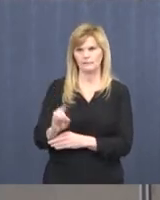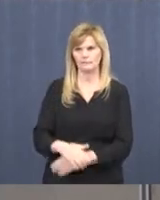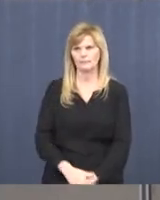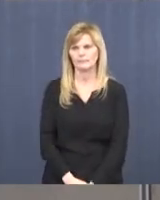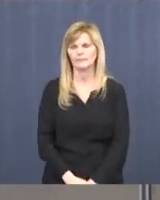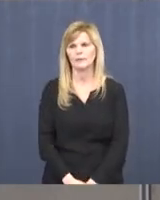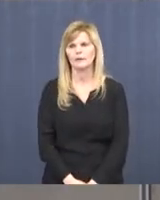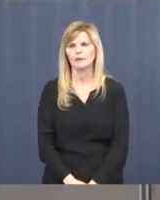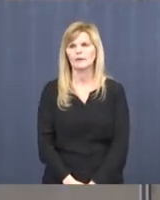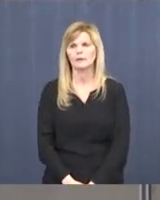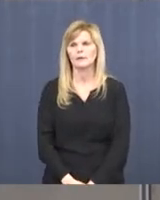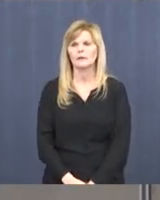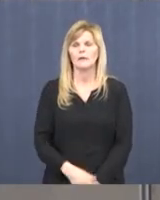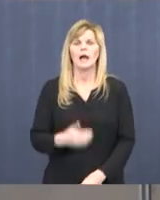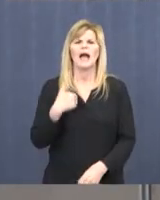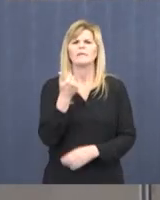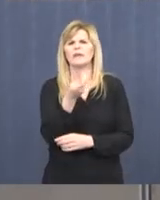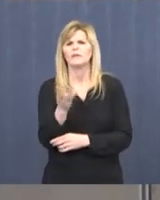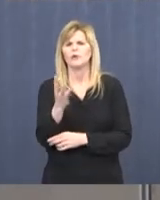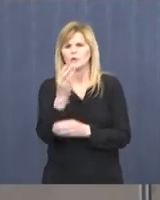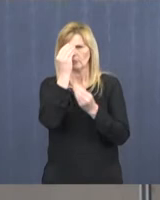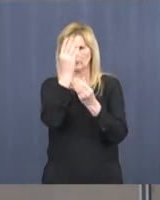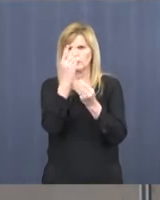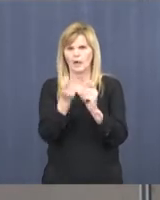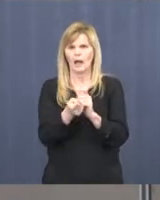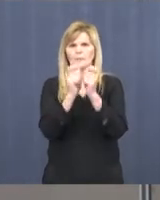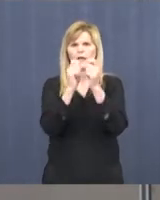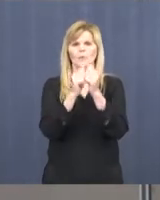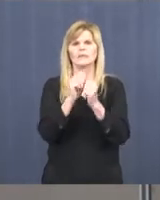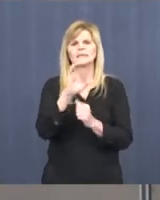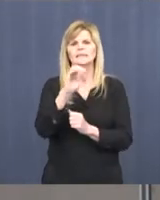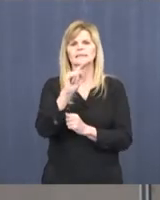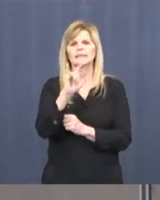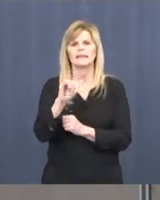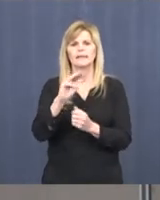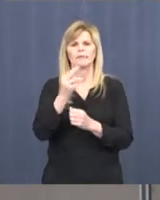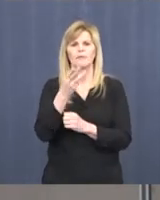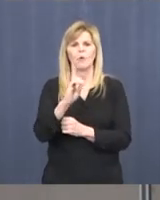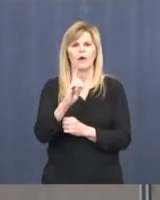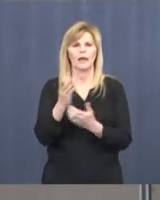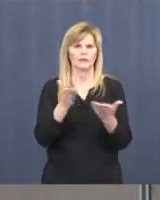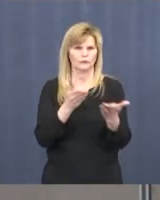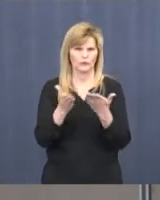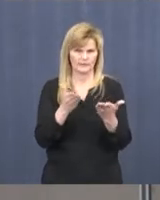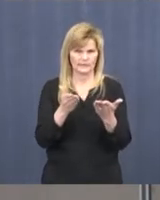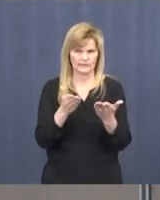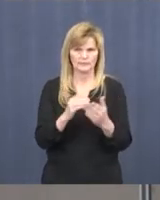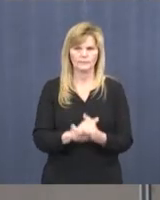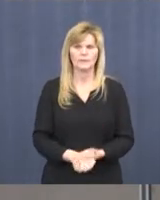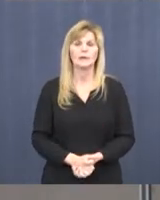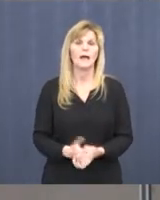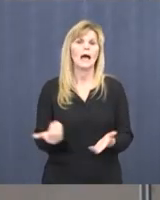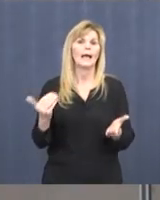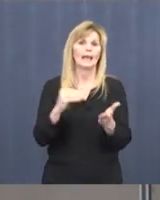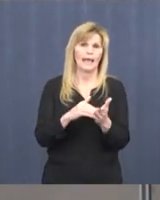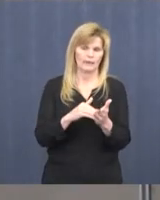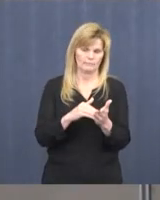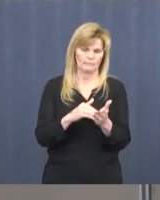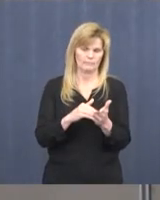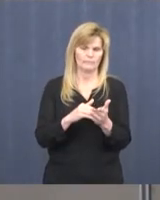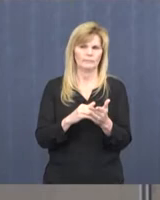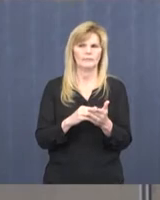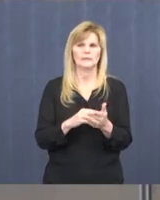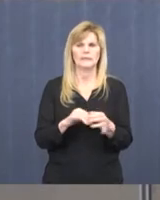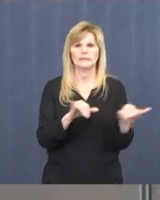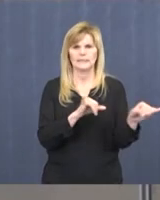I have a few status updates regarding City of Moorhead services. Just to reiterate, generally speaking, our